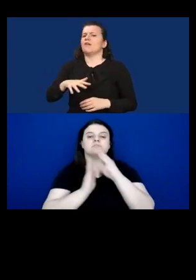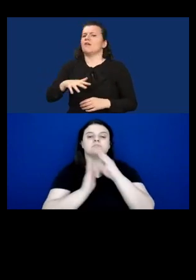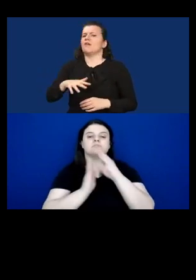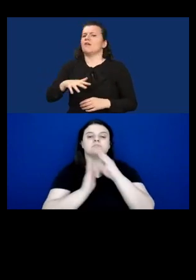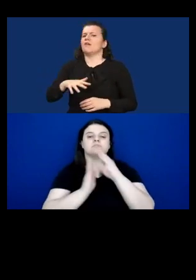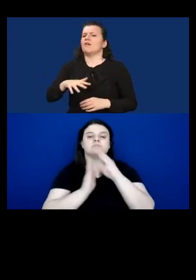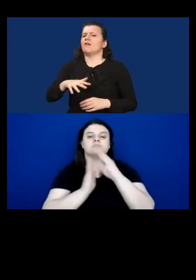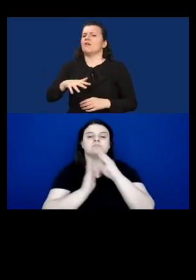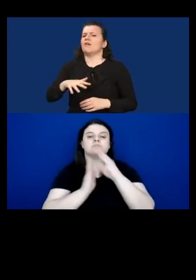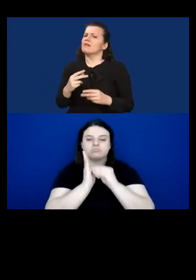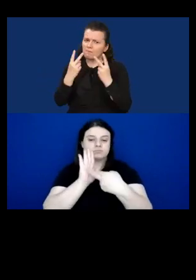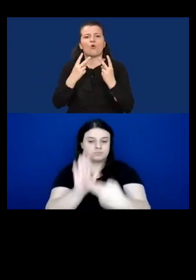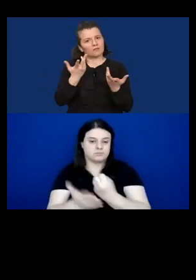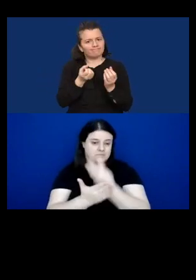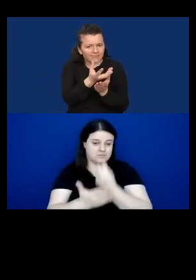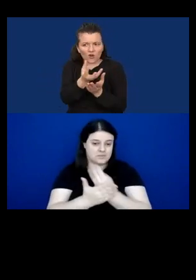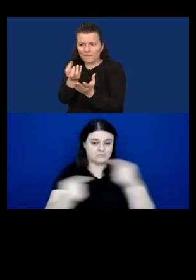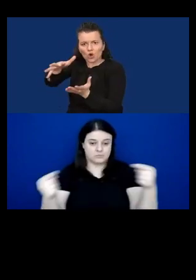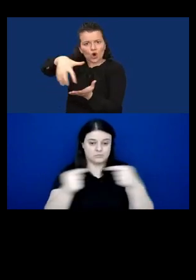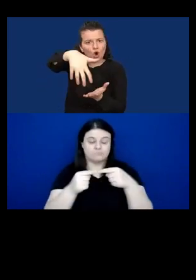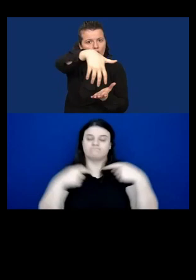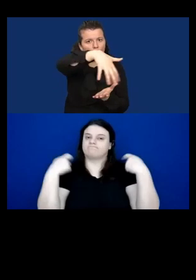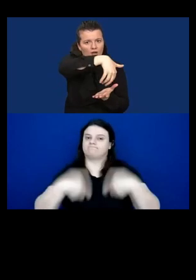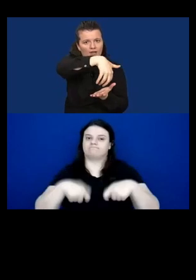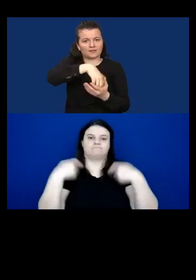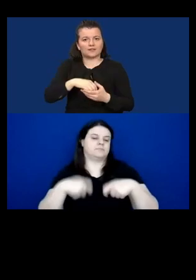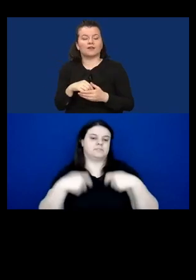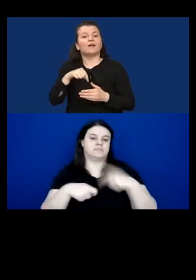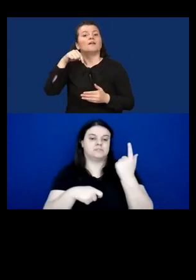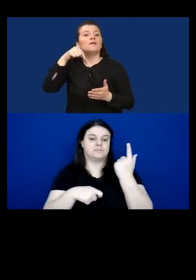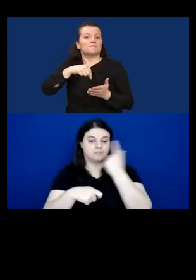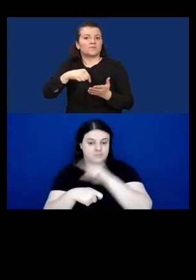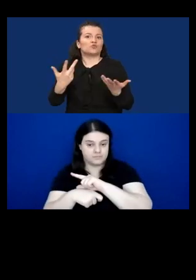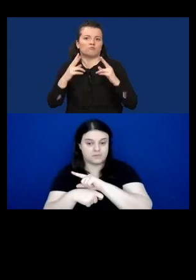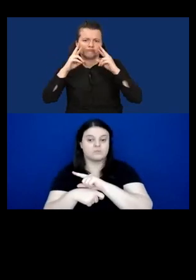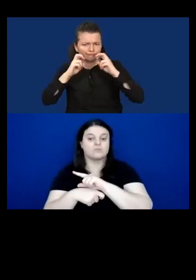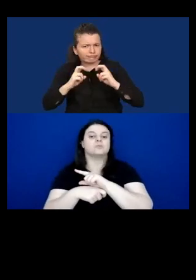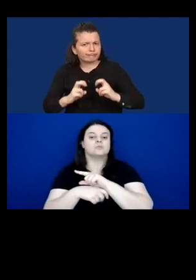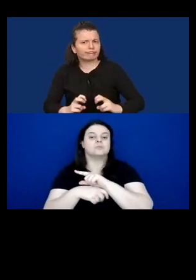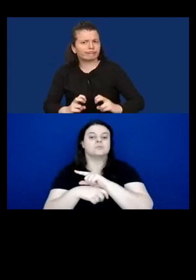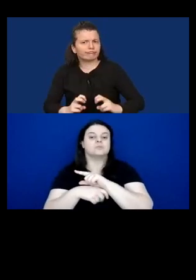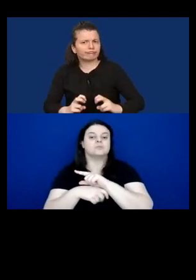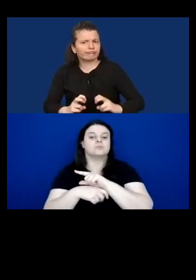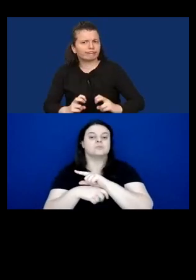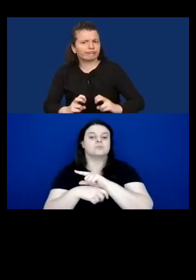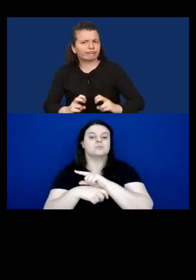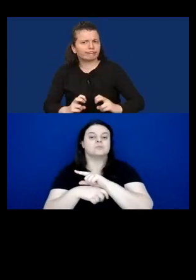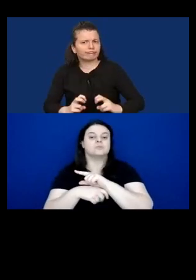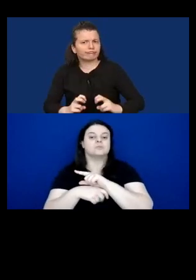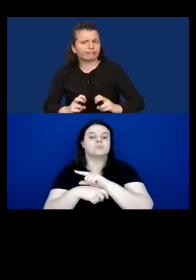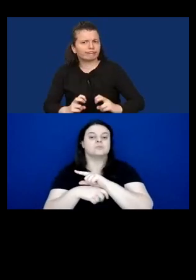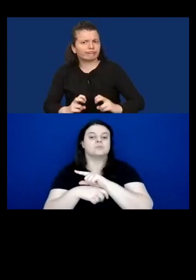on deafblind people, if possible in the form of a panel study, is essential in this context.